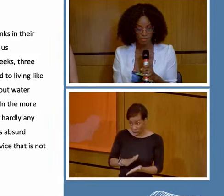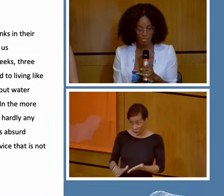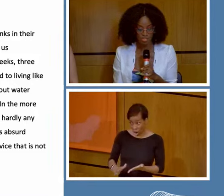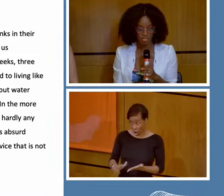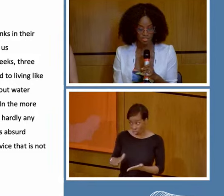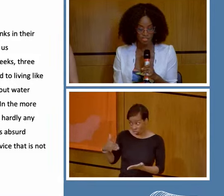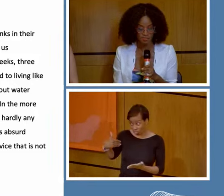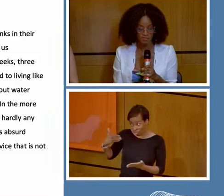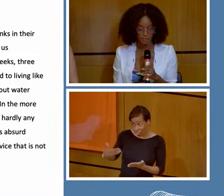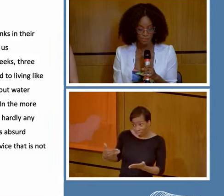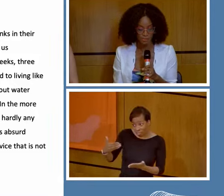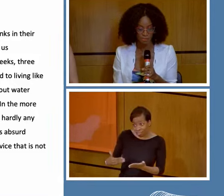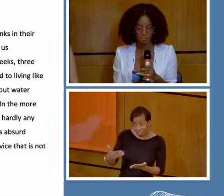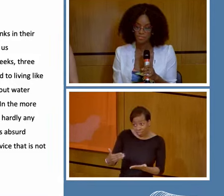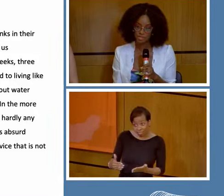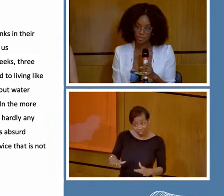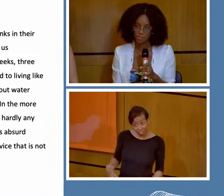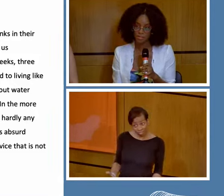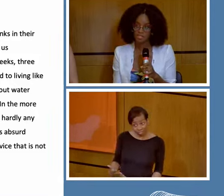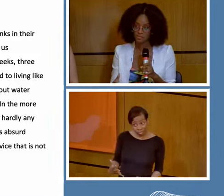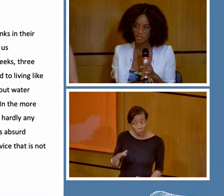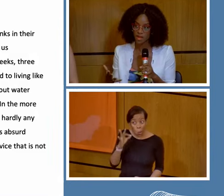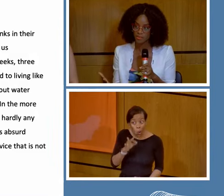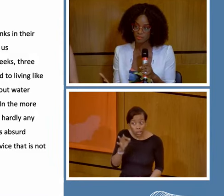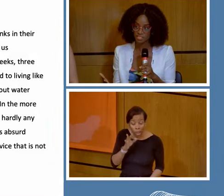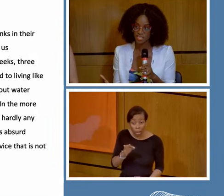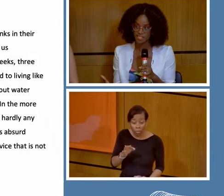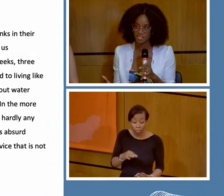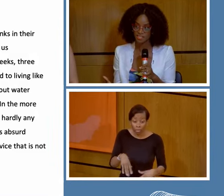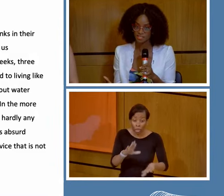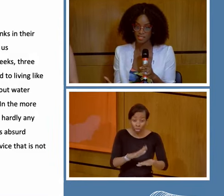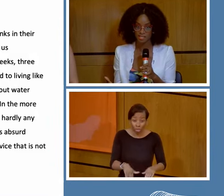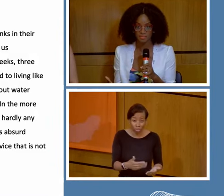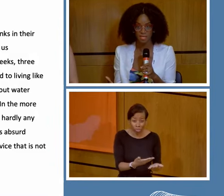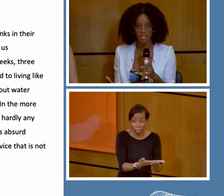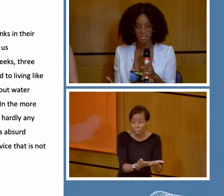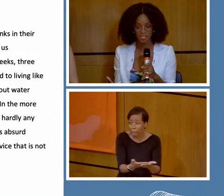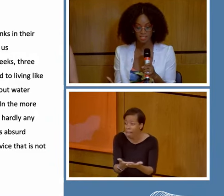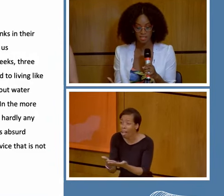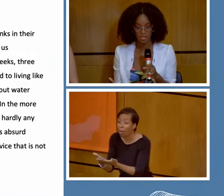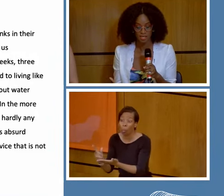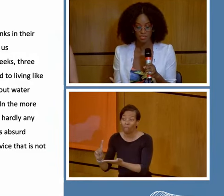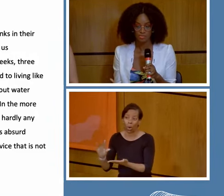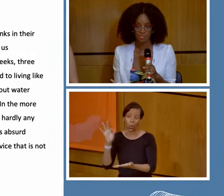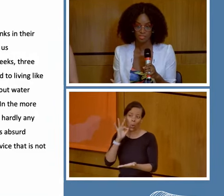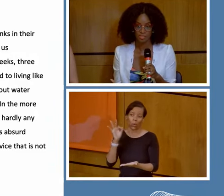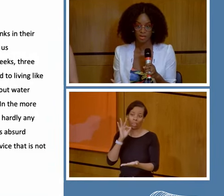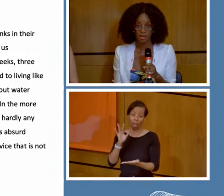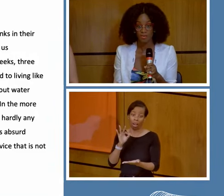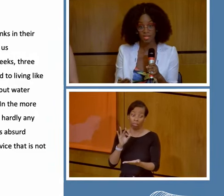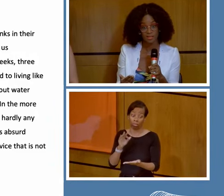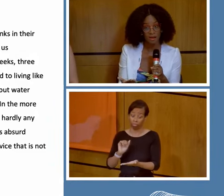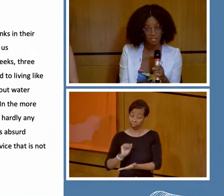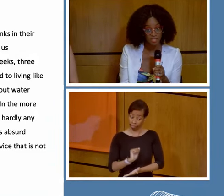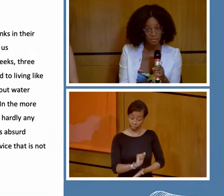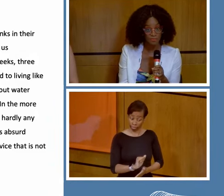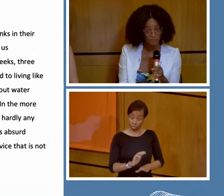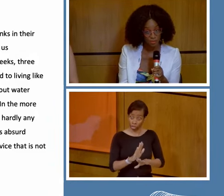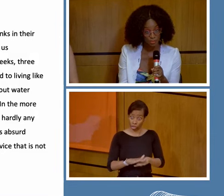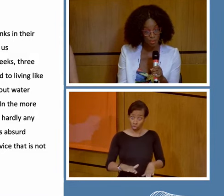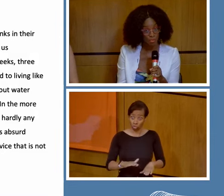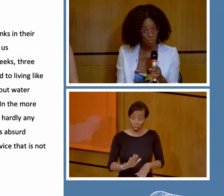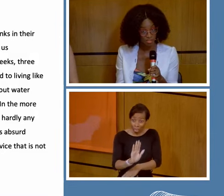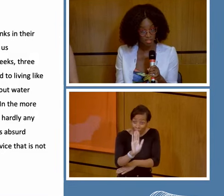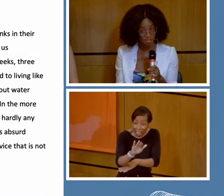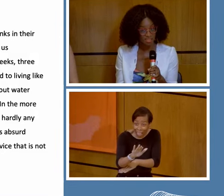beg for water instead of food. So, because of the high poverty indexes in Esmeraldas, children are either asking you